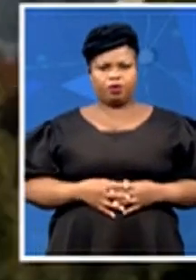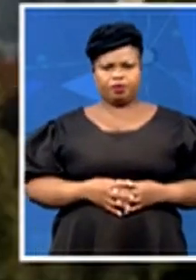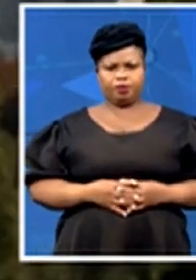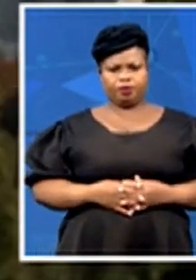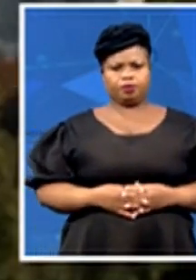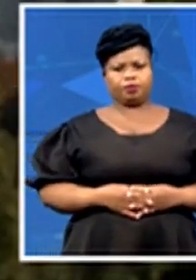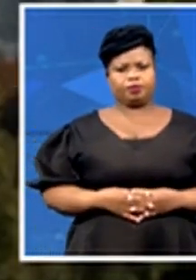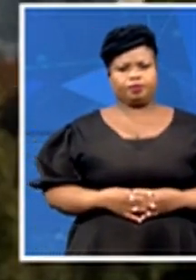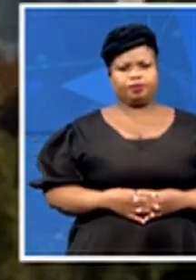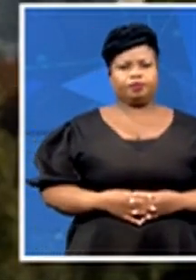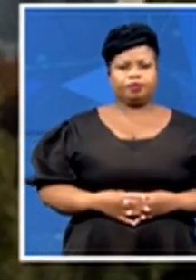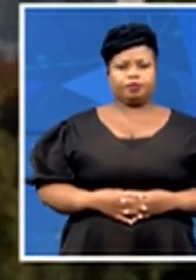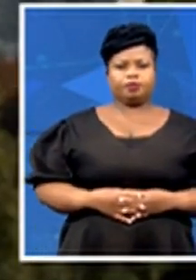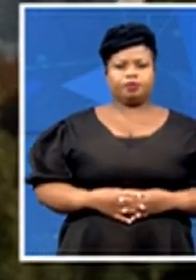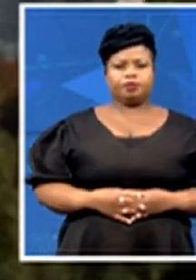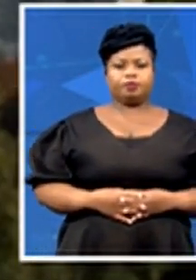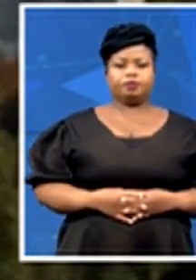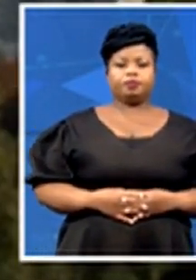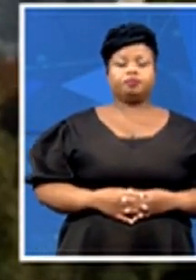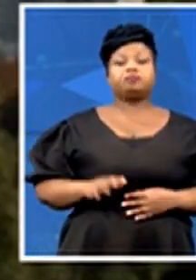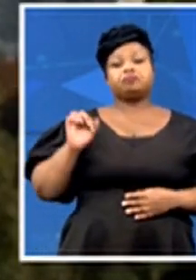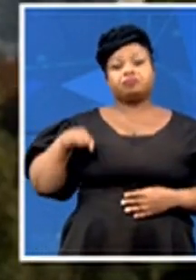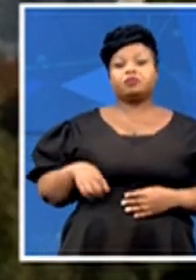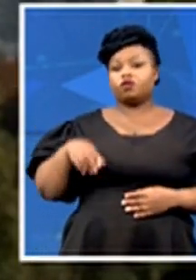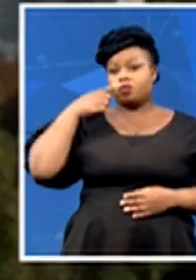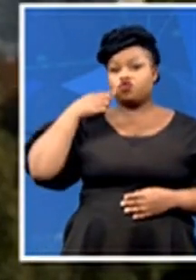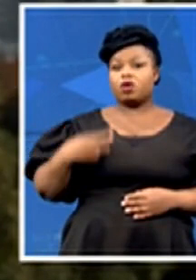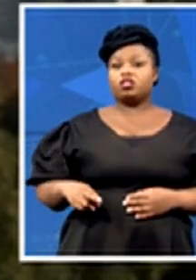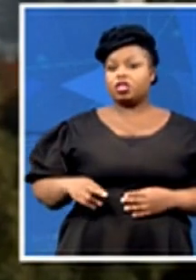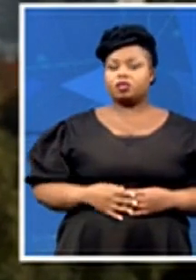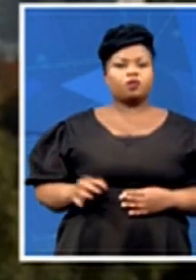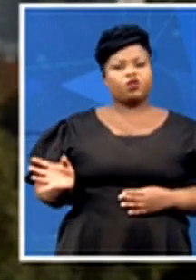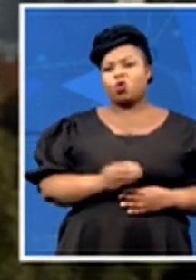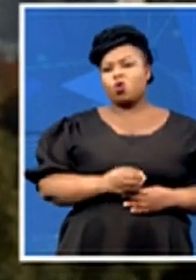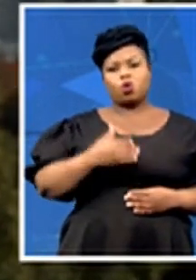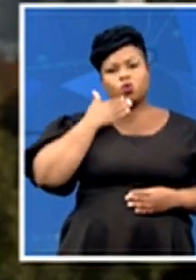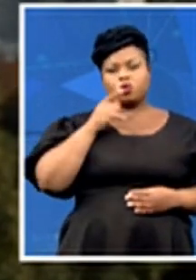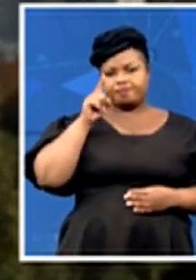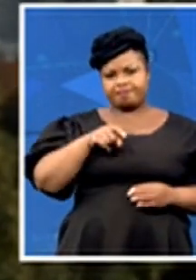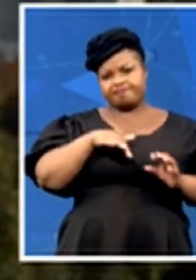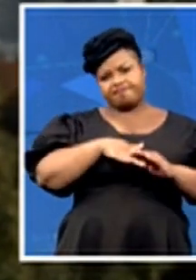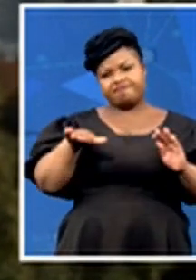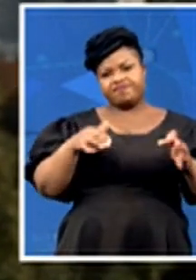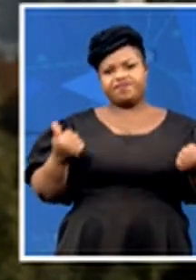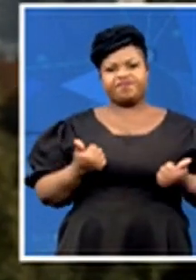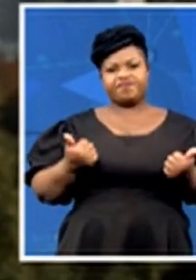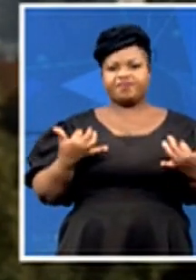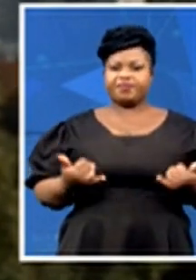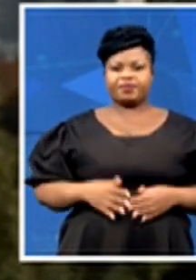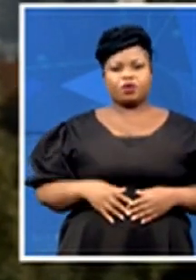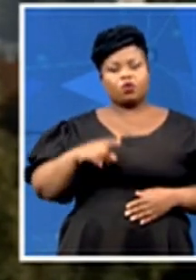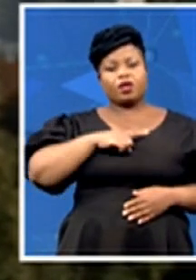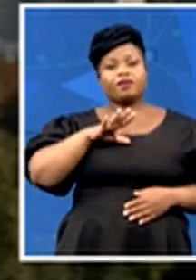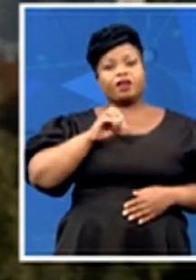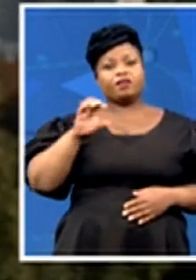yes well from russia's perspective everyone that was meant to leave has by now those 500 citizens not just from russia